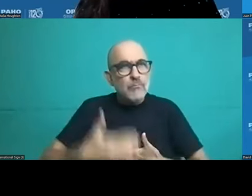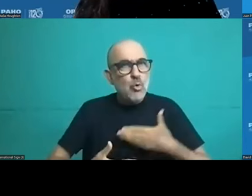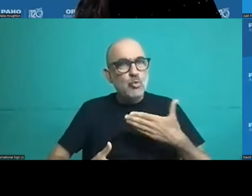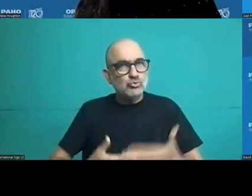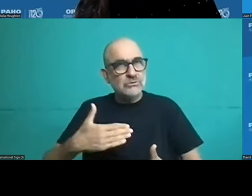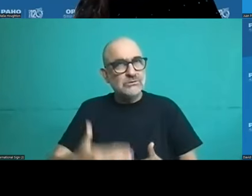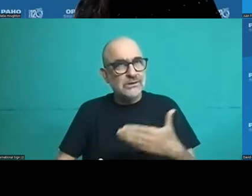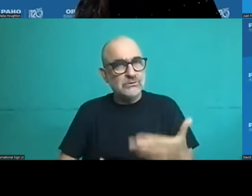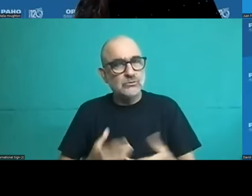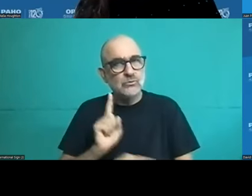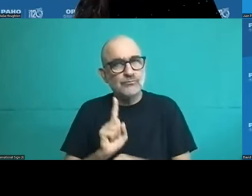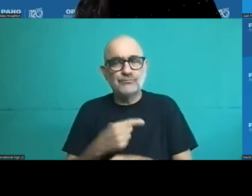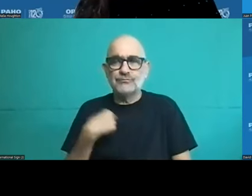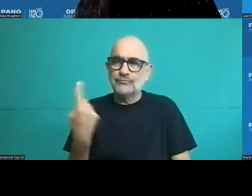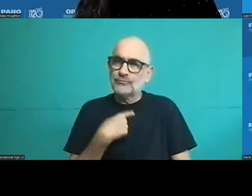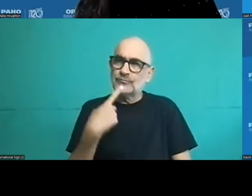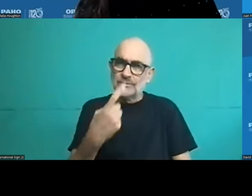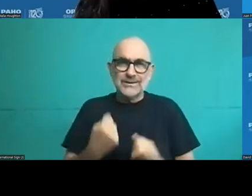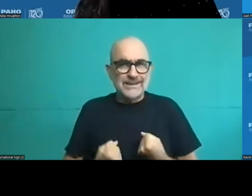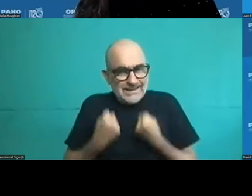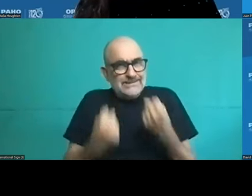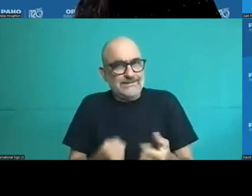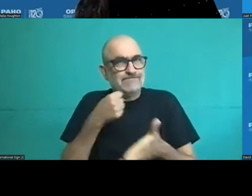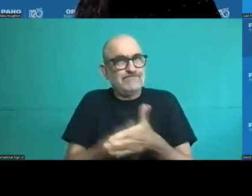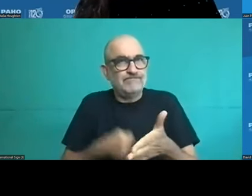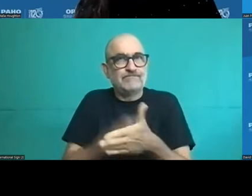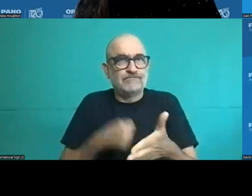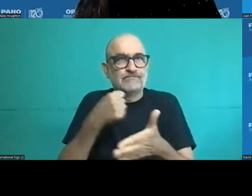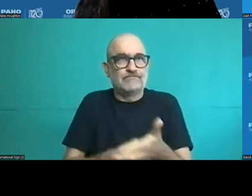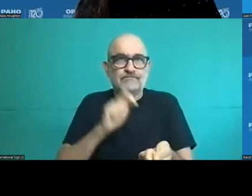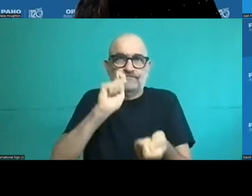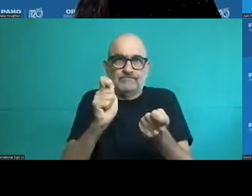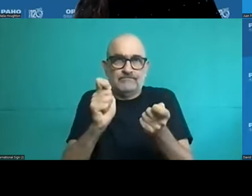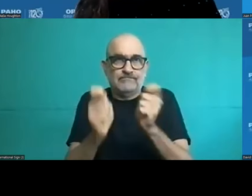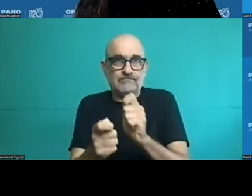but does not solve the excess problem like in Colombia.